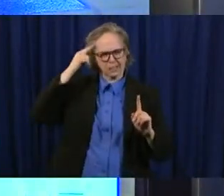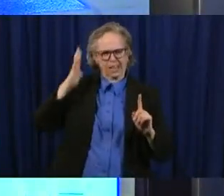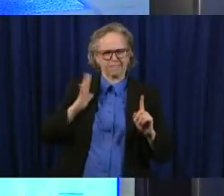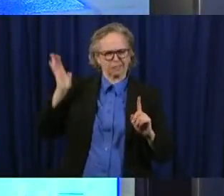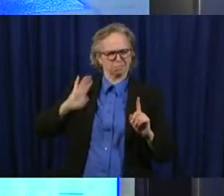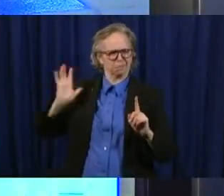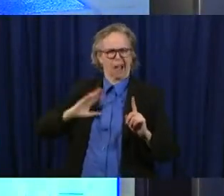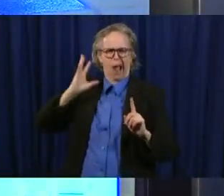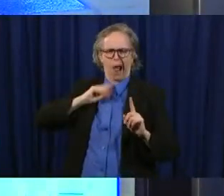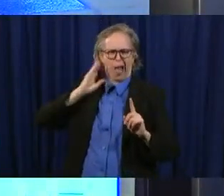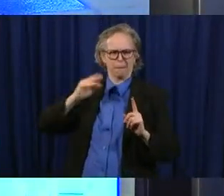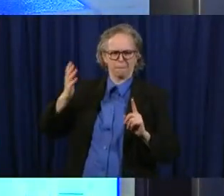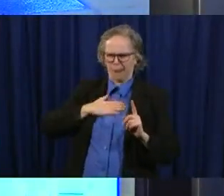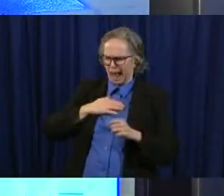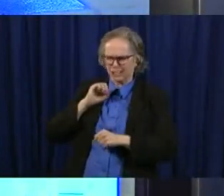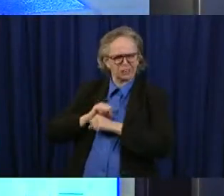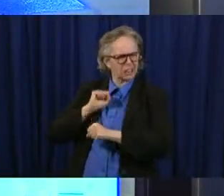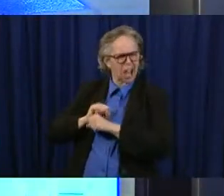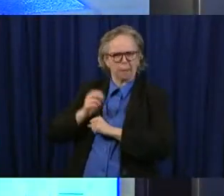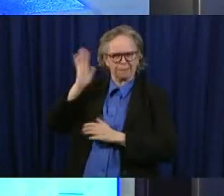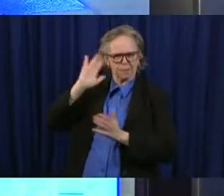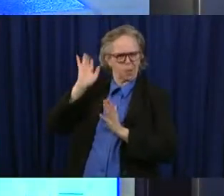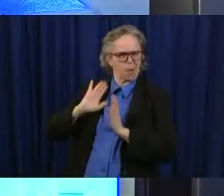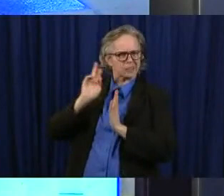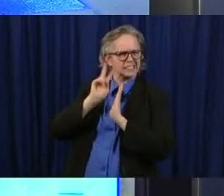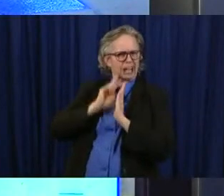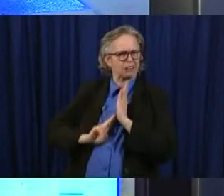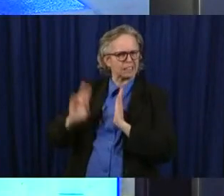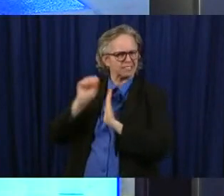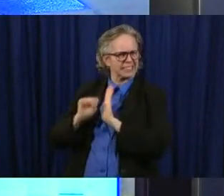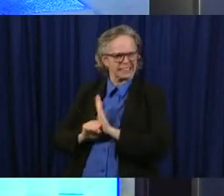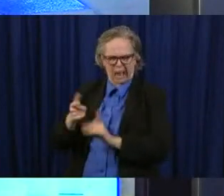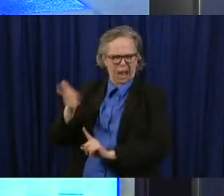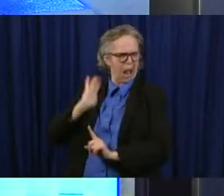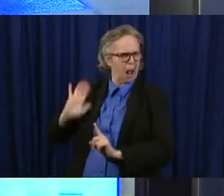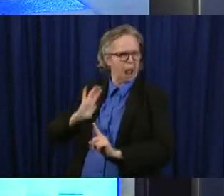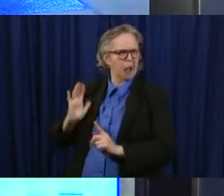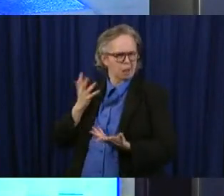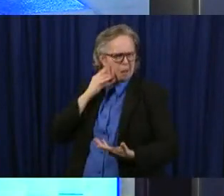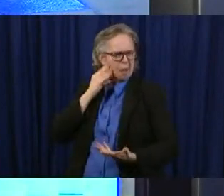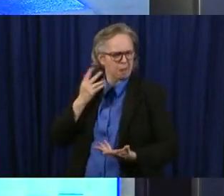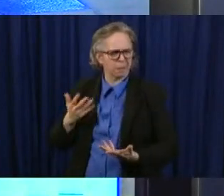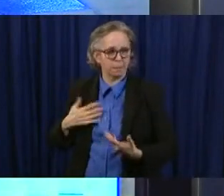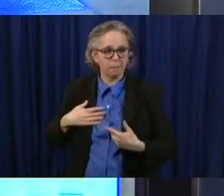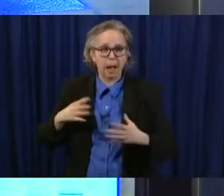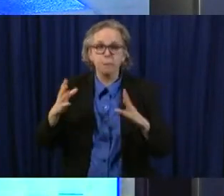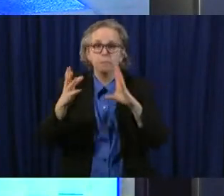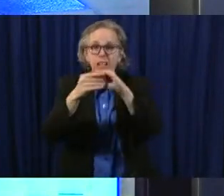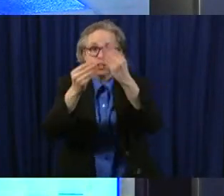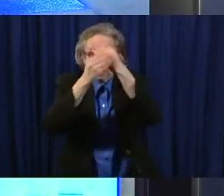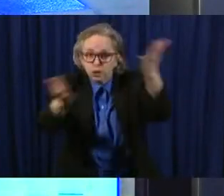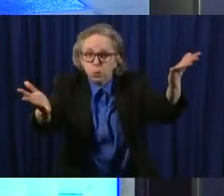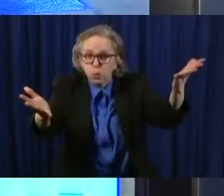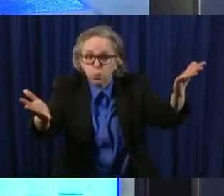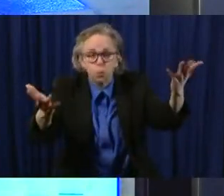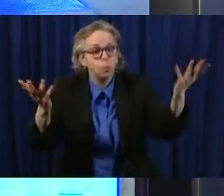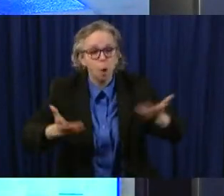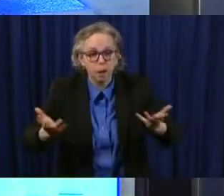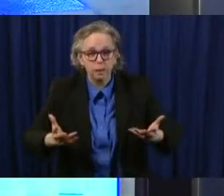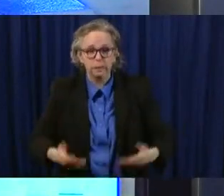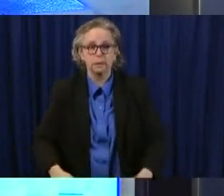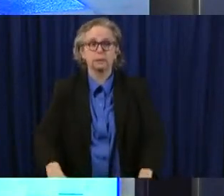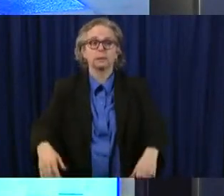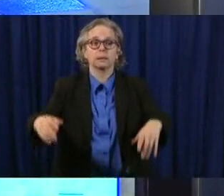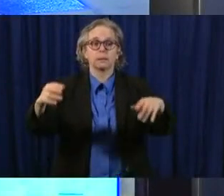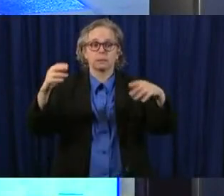partner in this endeavor uh and my my message to ohioans is get your absentee ballot submitted if you still have